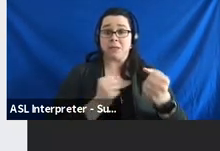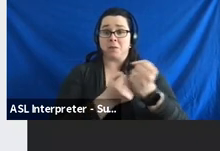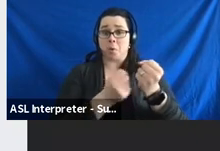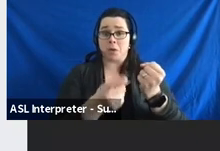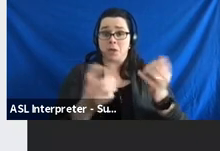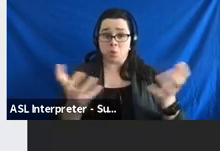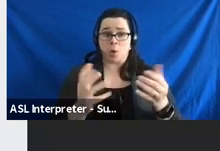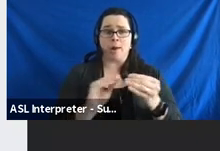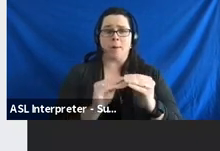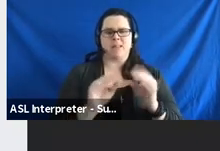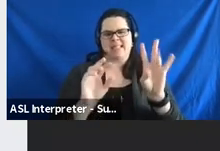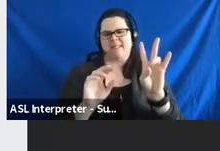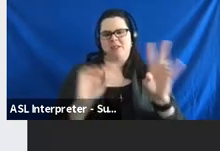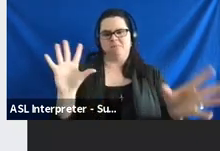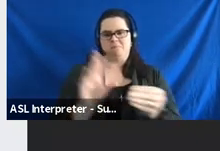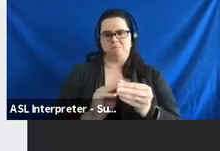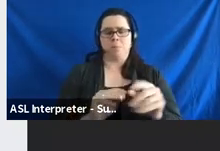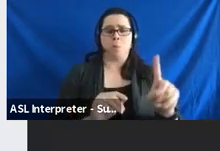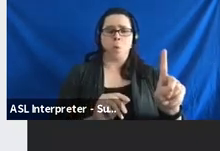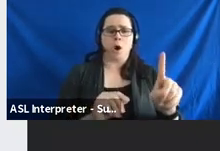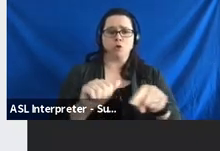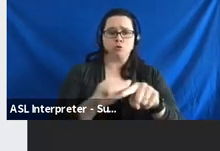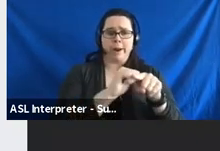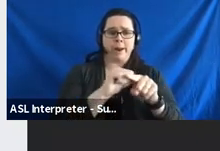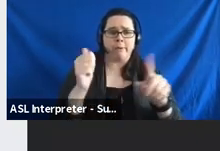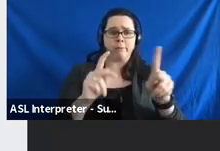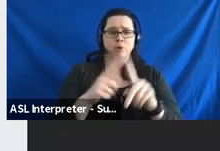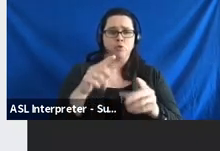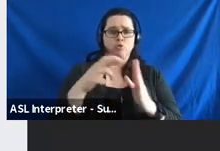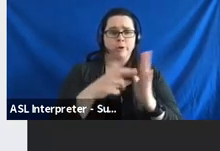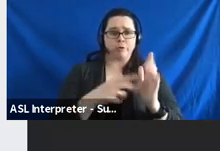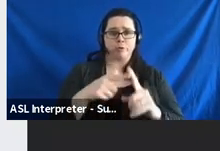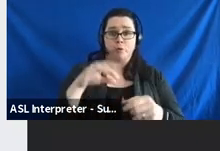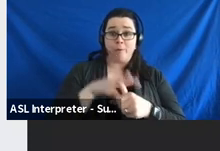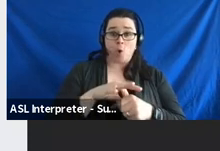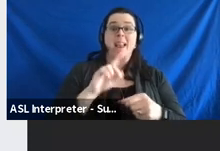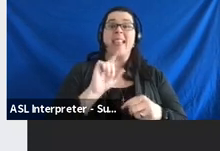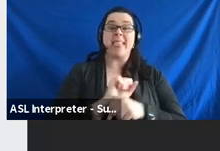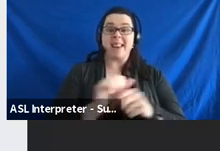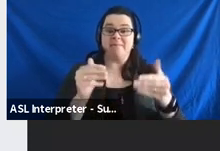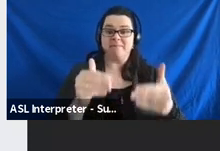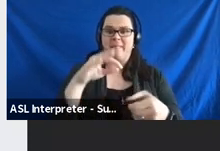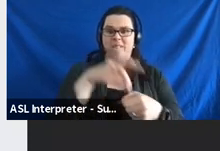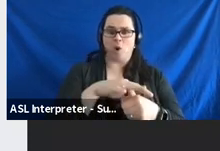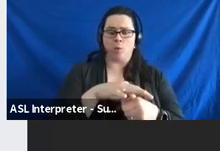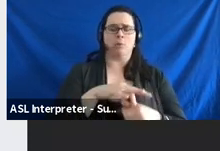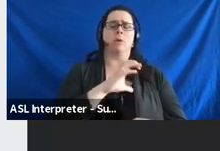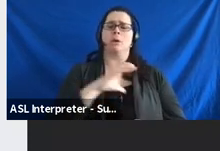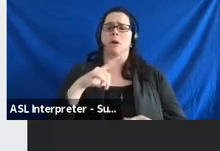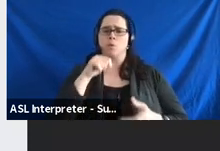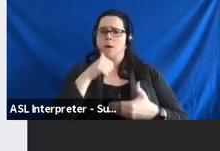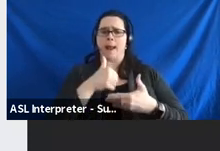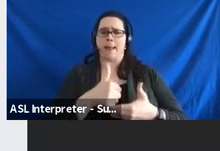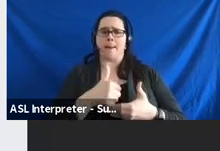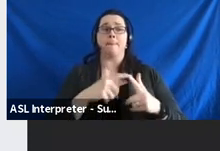-advocates to train others to register to vote and then to actually vote. So, then that's not necessarily the council helping that, but